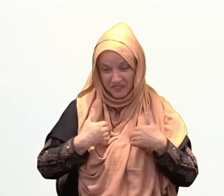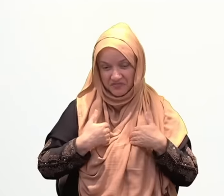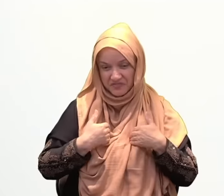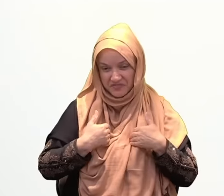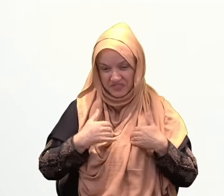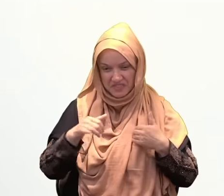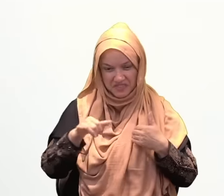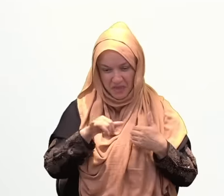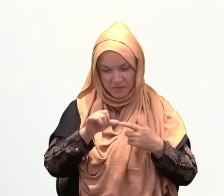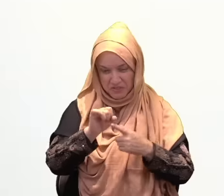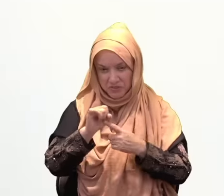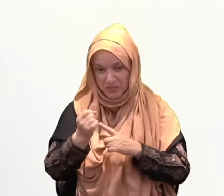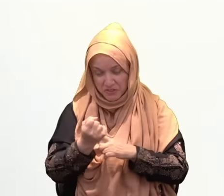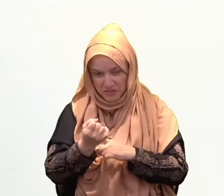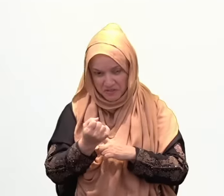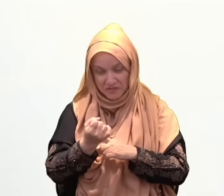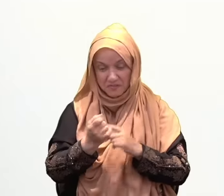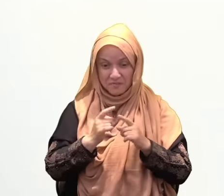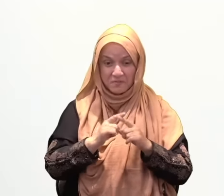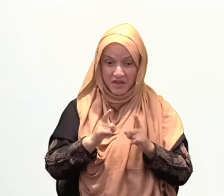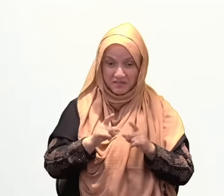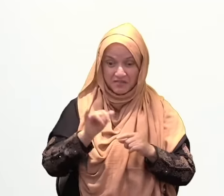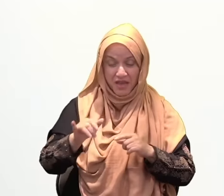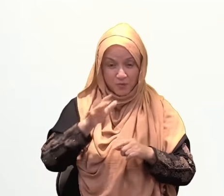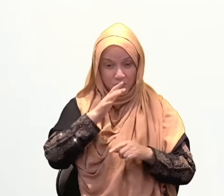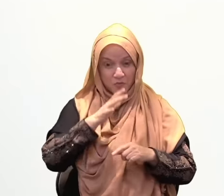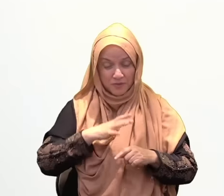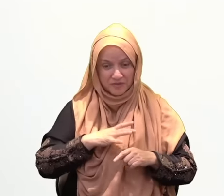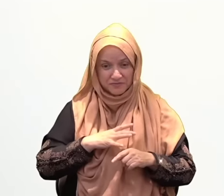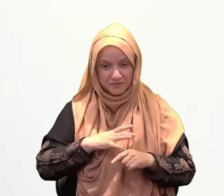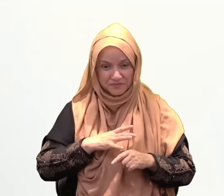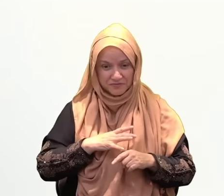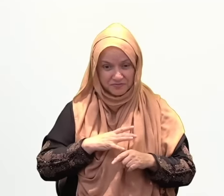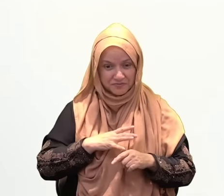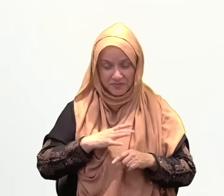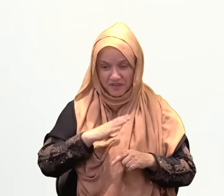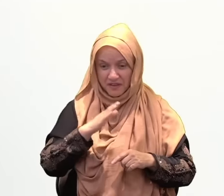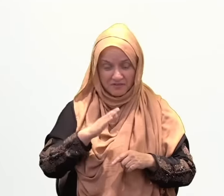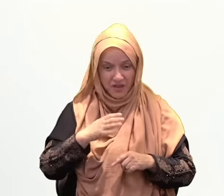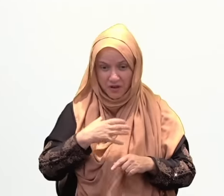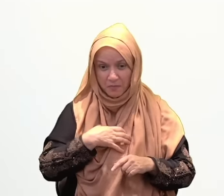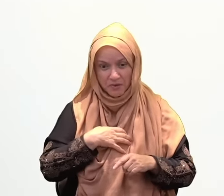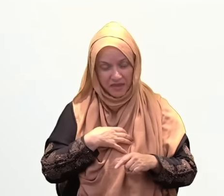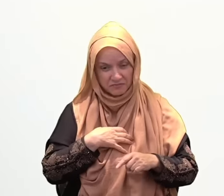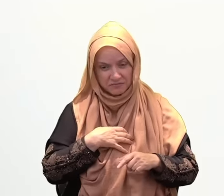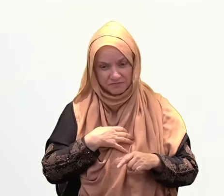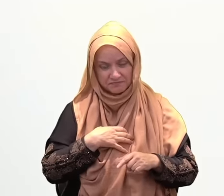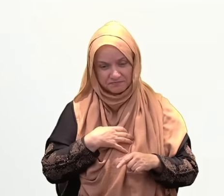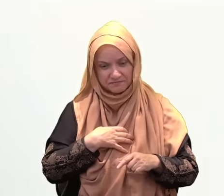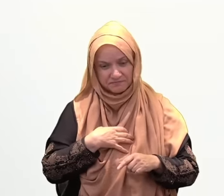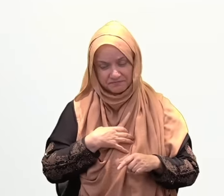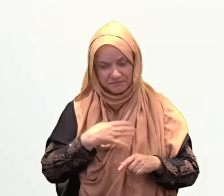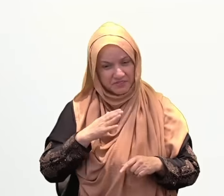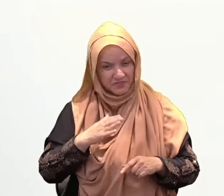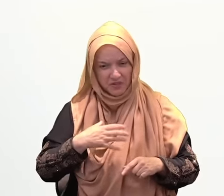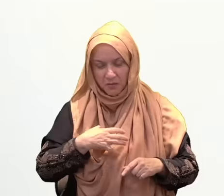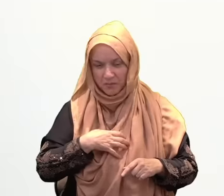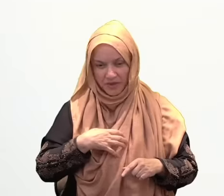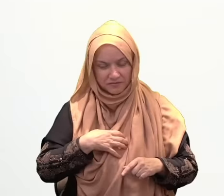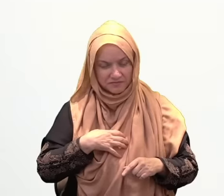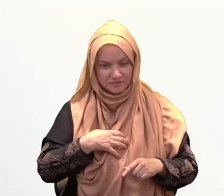how they were experiencing those circumstances, and then speaking about those circumstances. And there is a connection between the two.